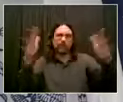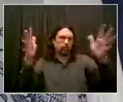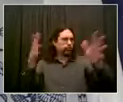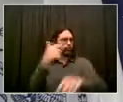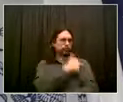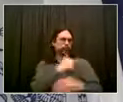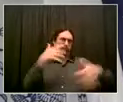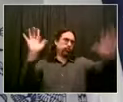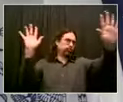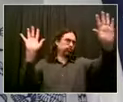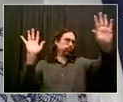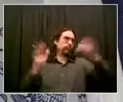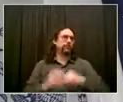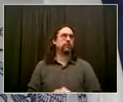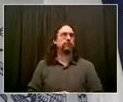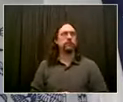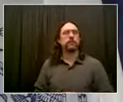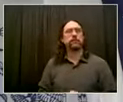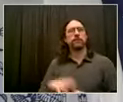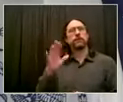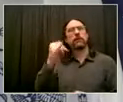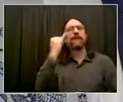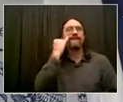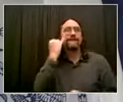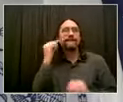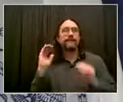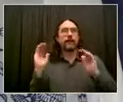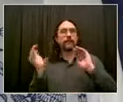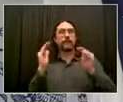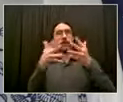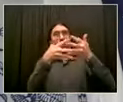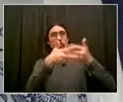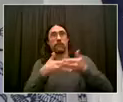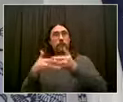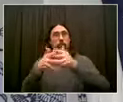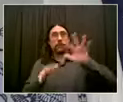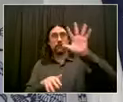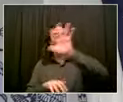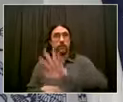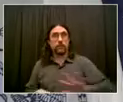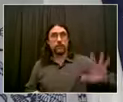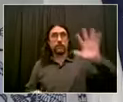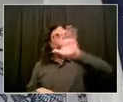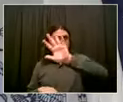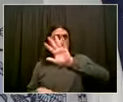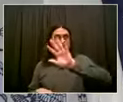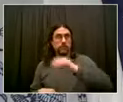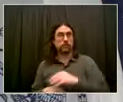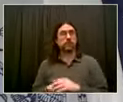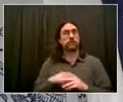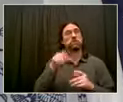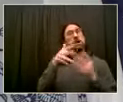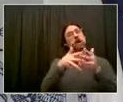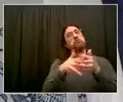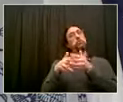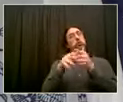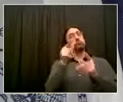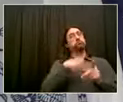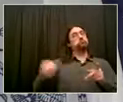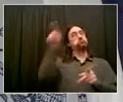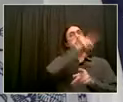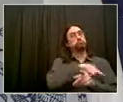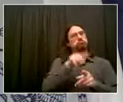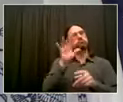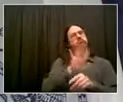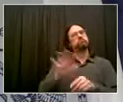day. Once upon a time, we would have thought that to be a miracle. You know, I remember when we thought it was a big deal